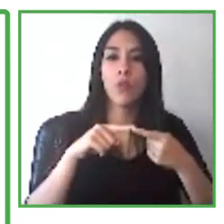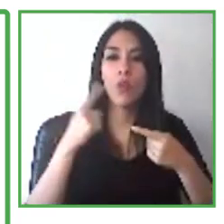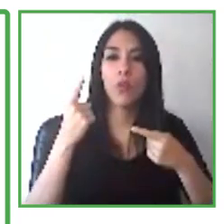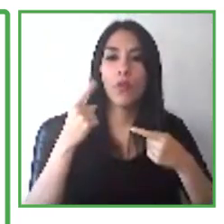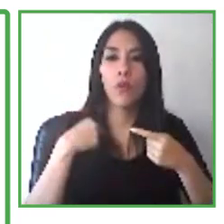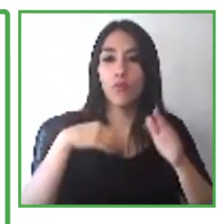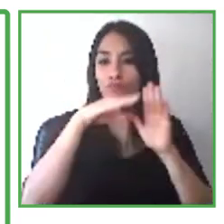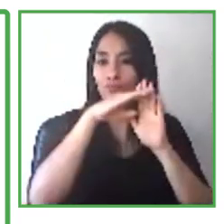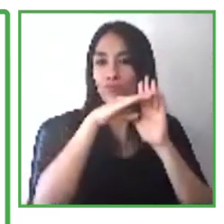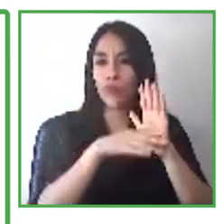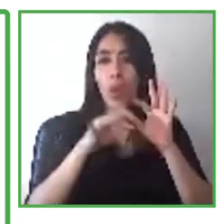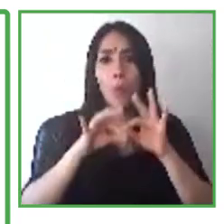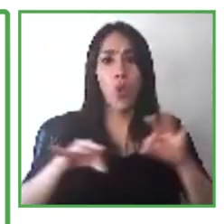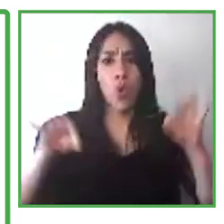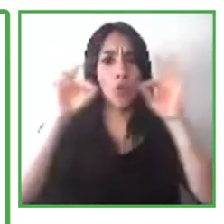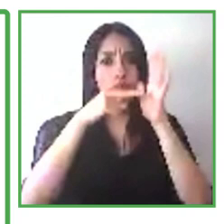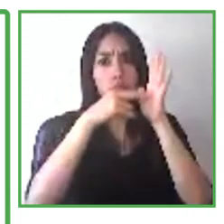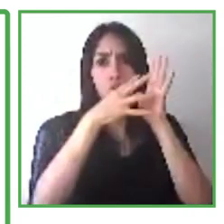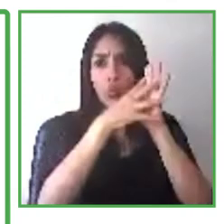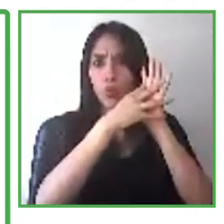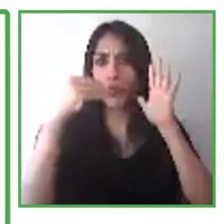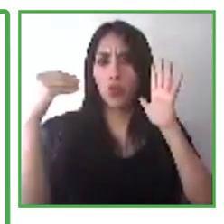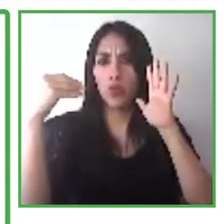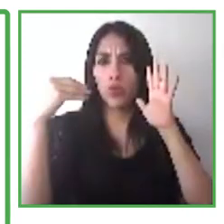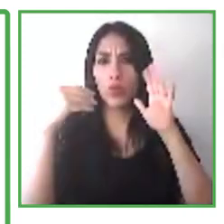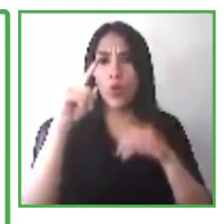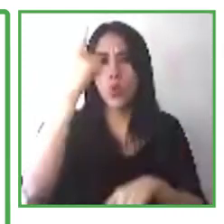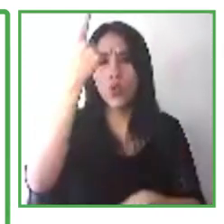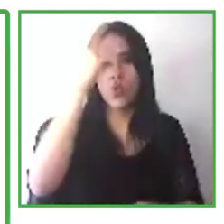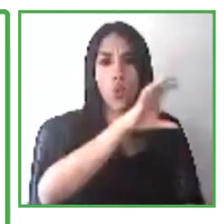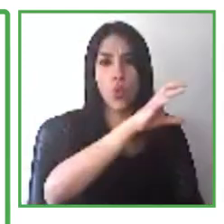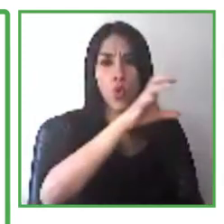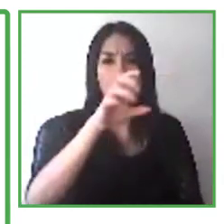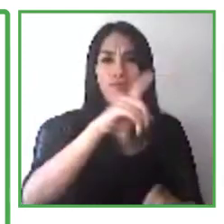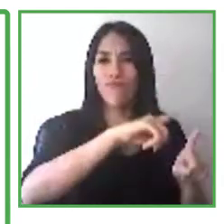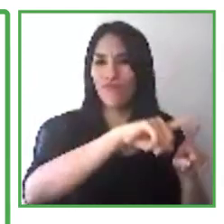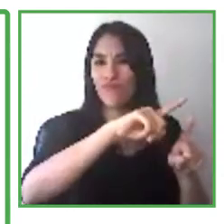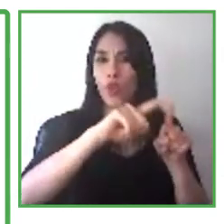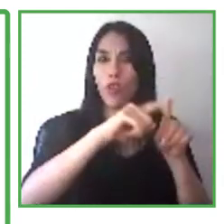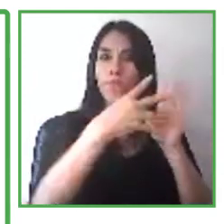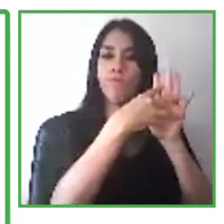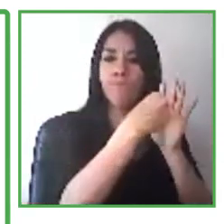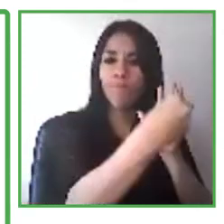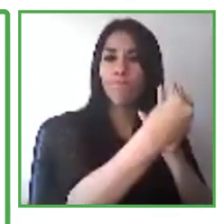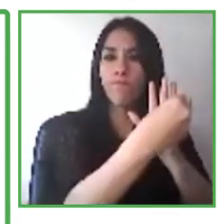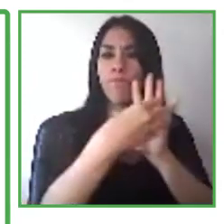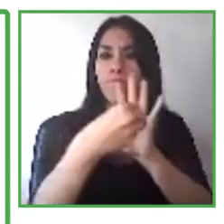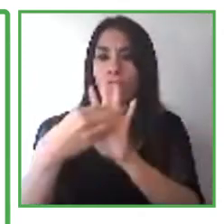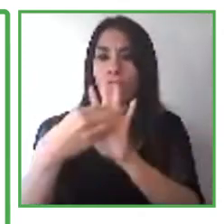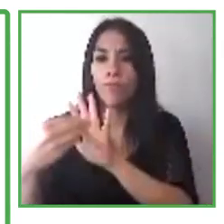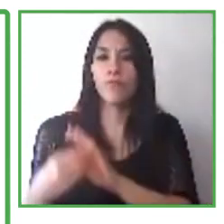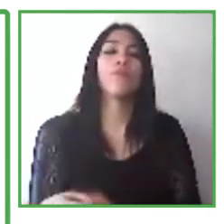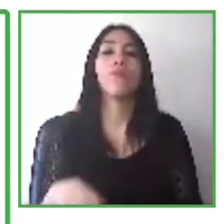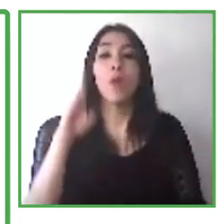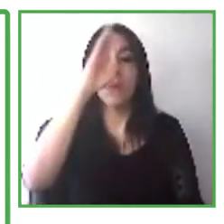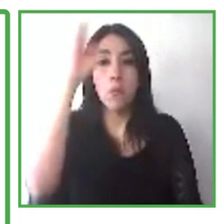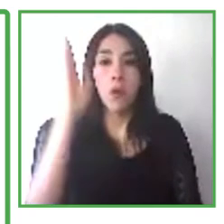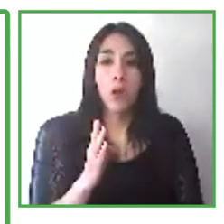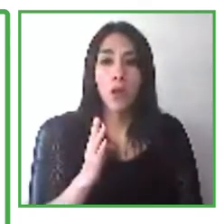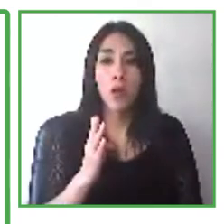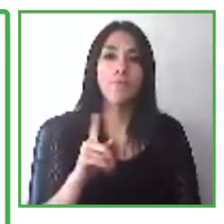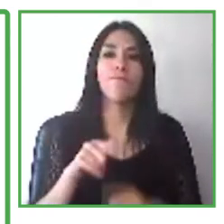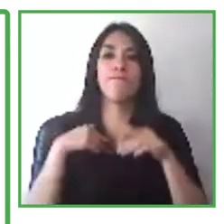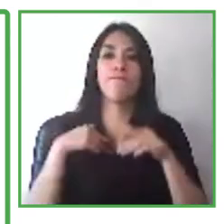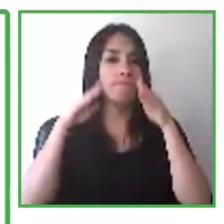through which we focus on serving people with disabilities. Chile, Colombia, Mexico, also focused on serving